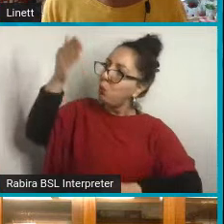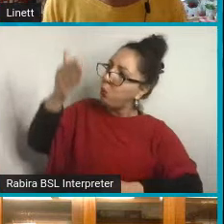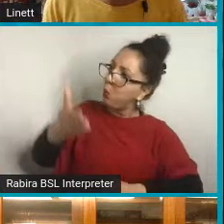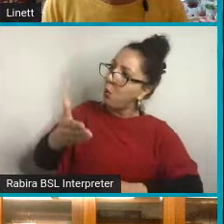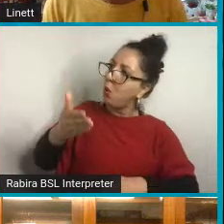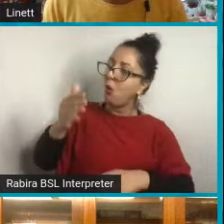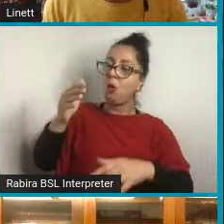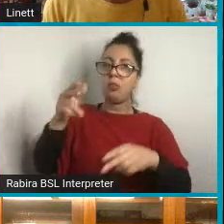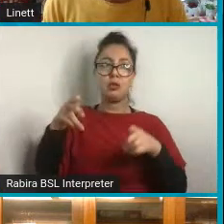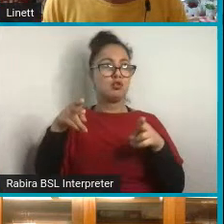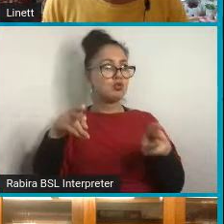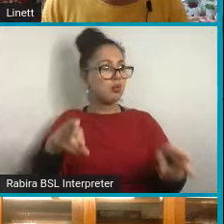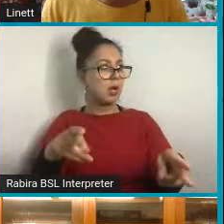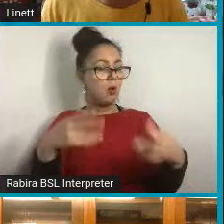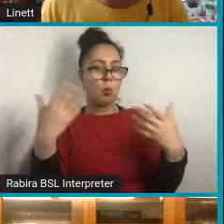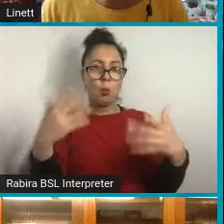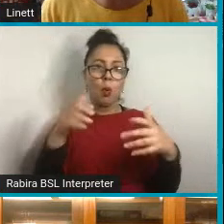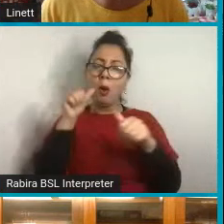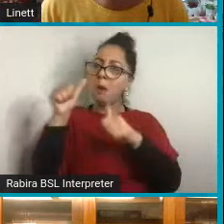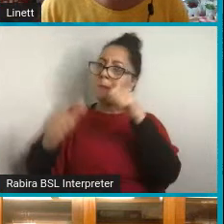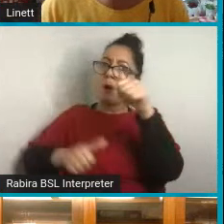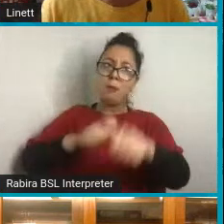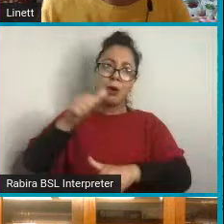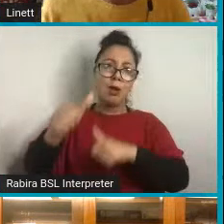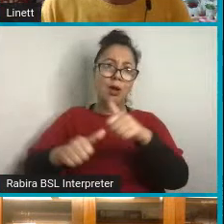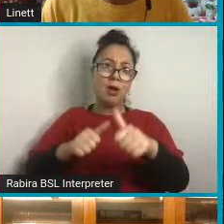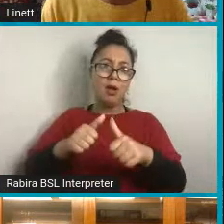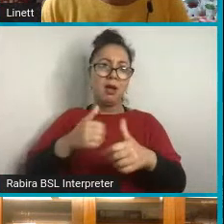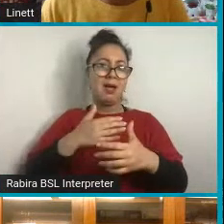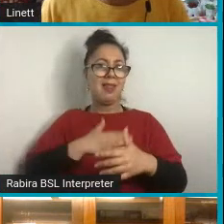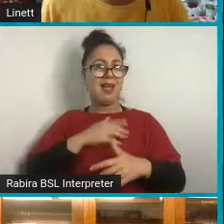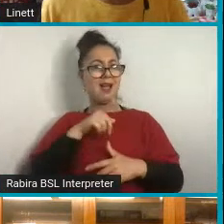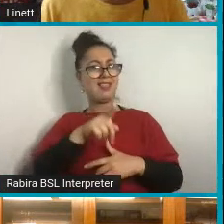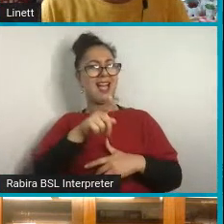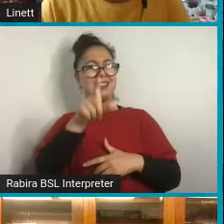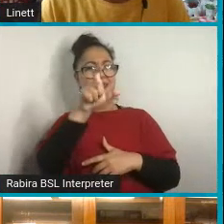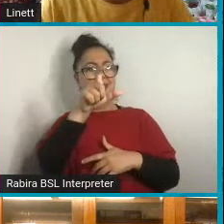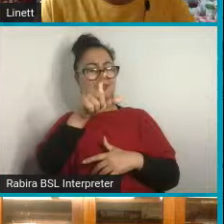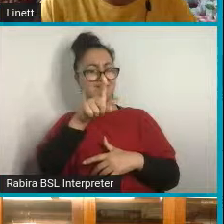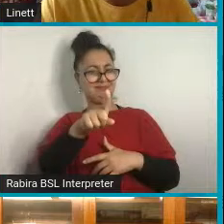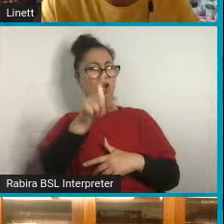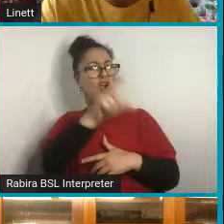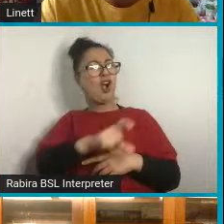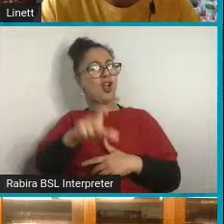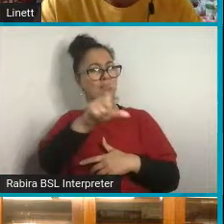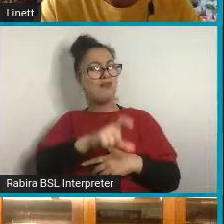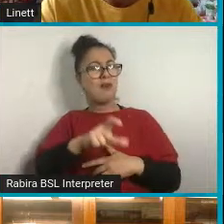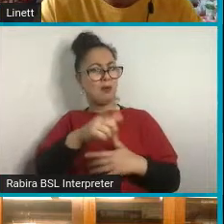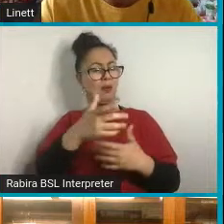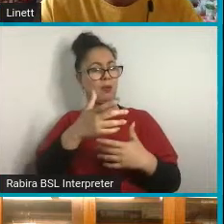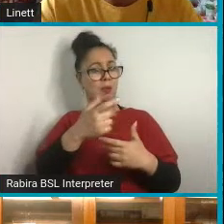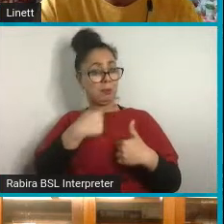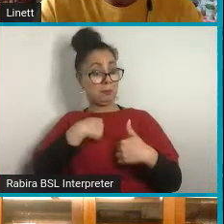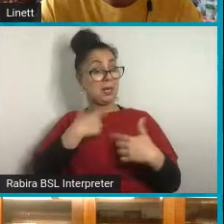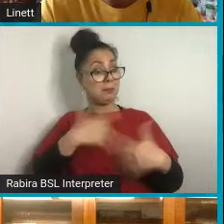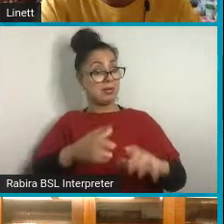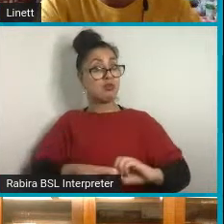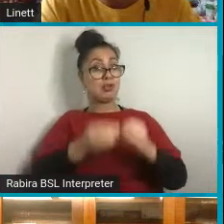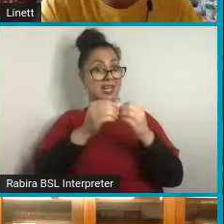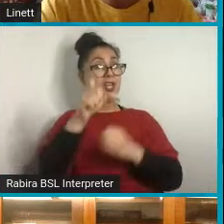popular. And I still do pieces like that as well. It's a very colorful piece I've done quite recently at a